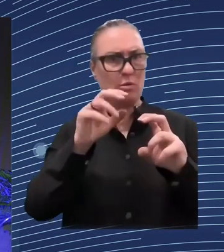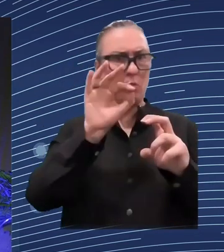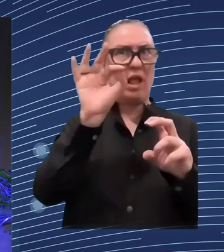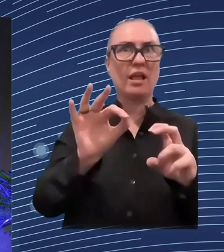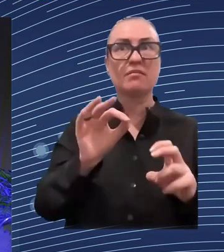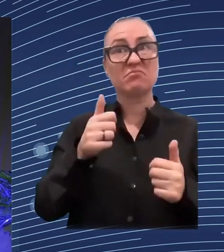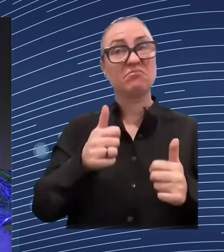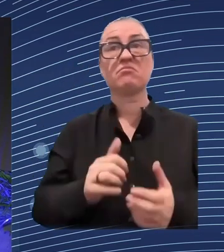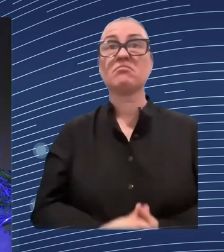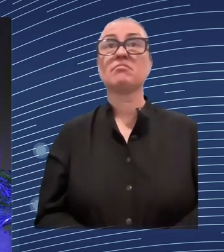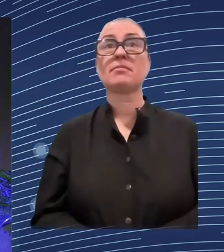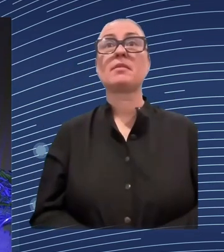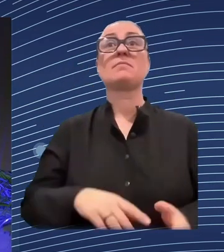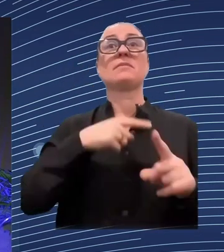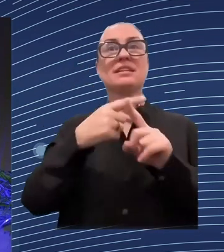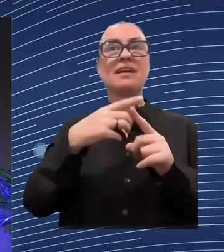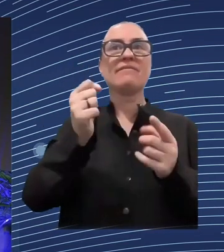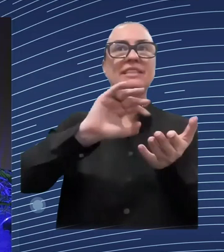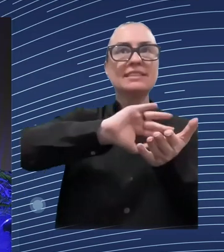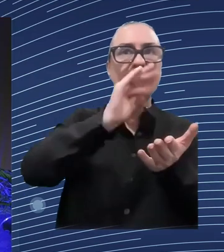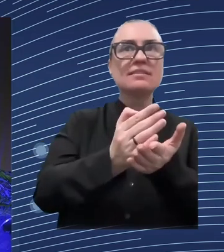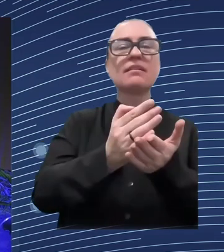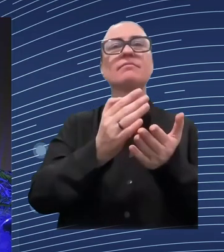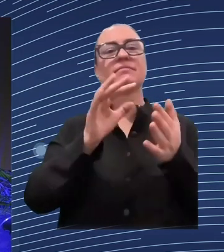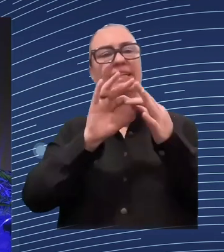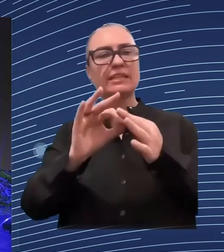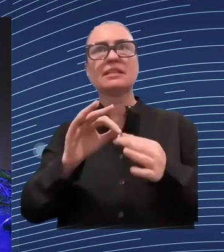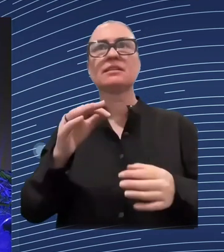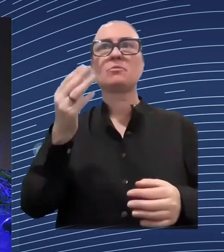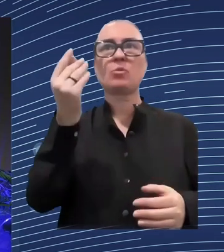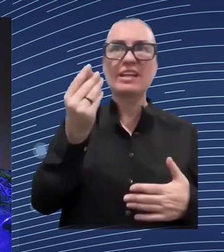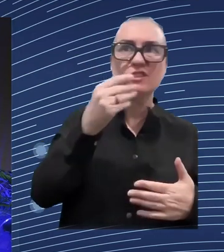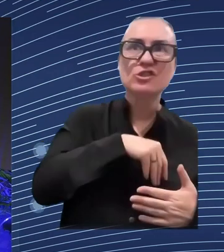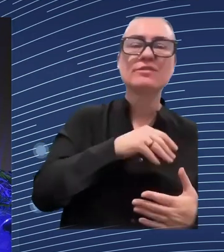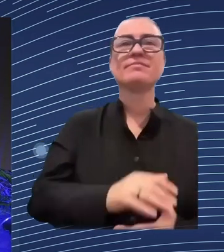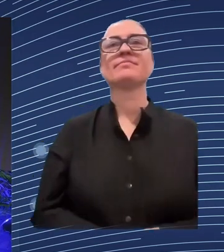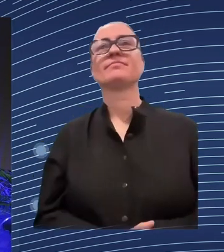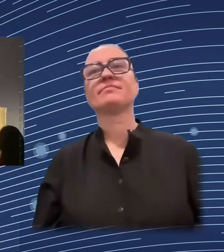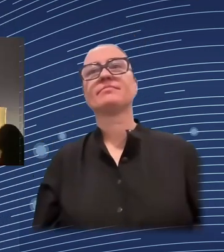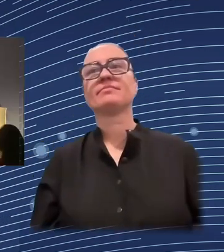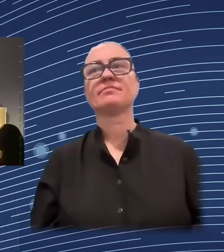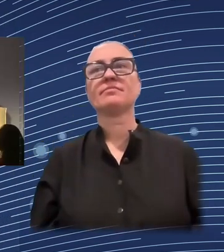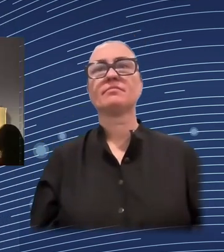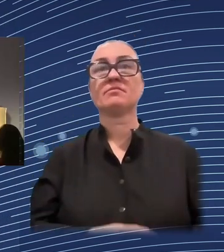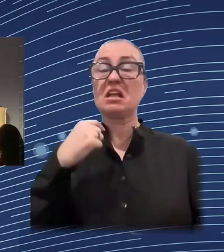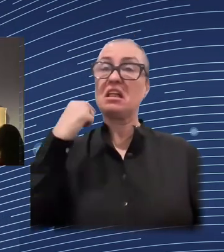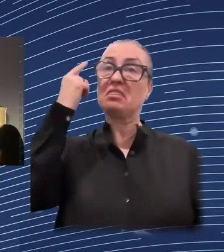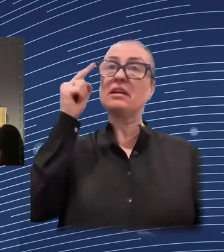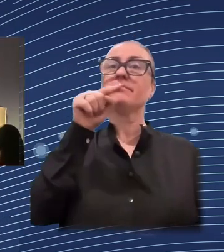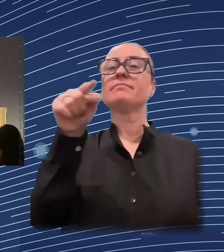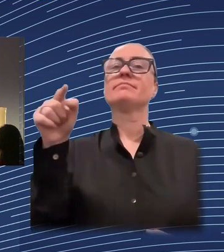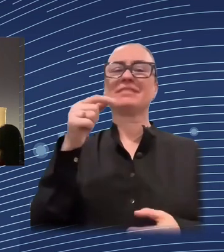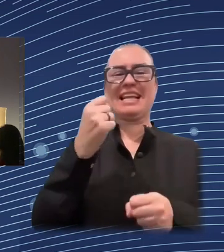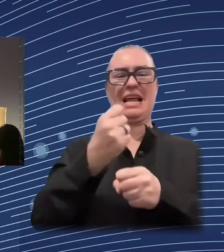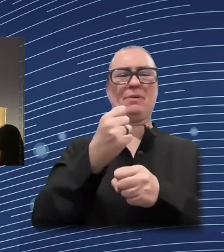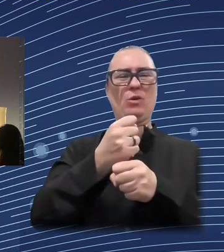Anybody on stress tests? I mean, there was also an interesting question that should we have or